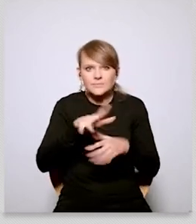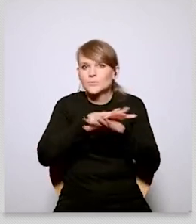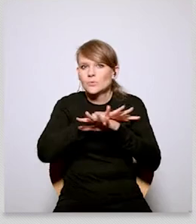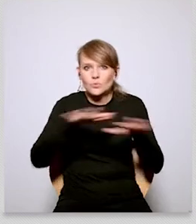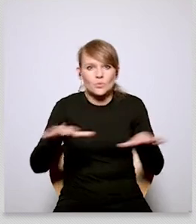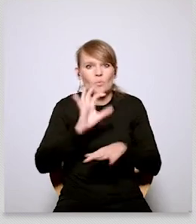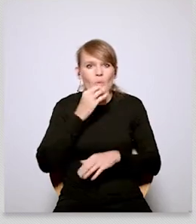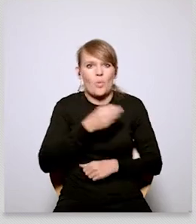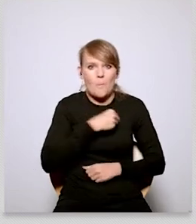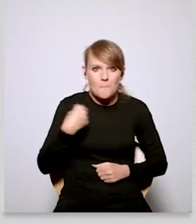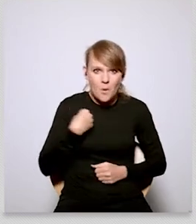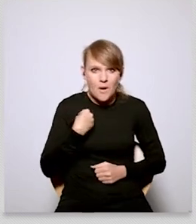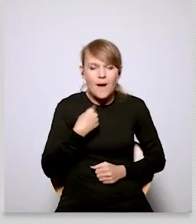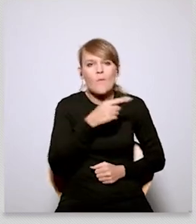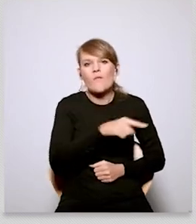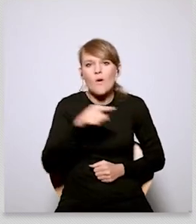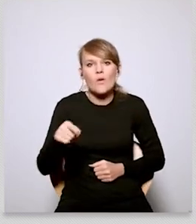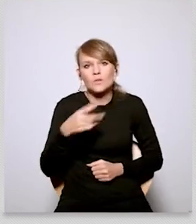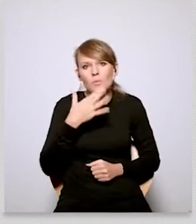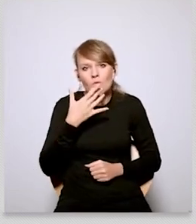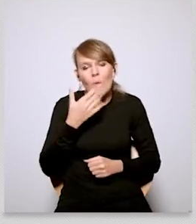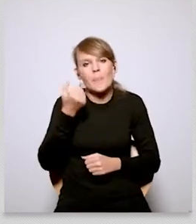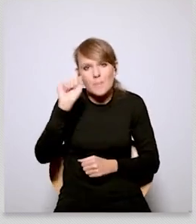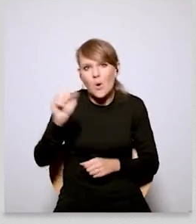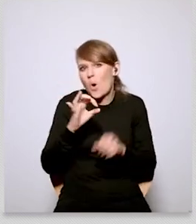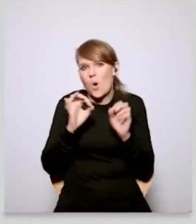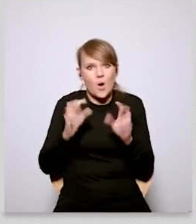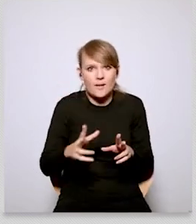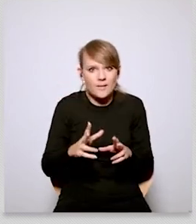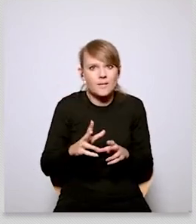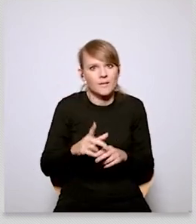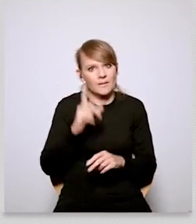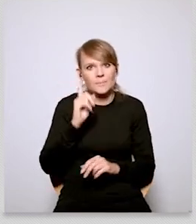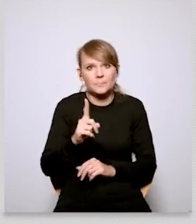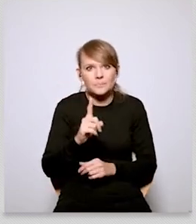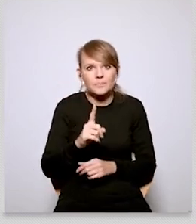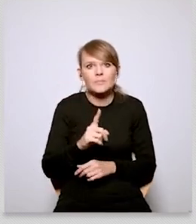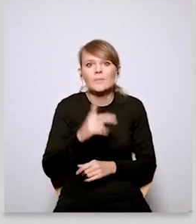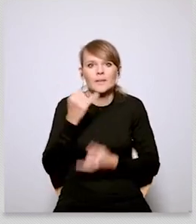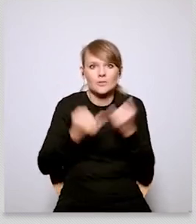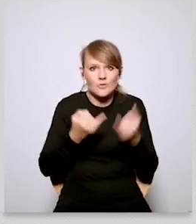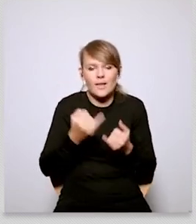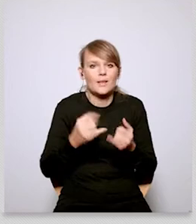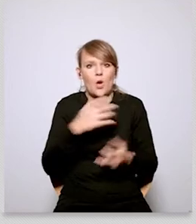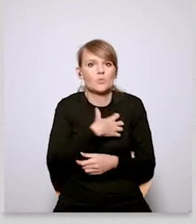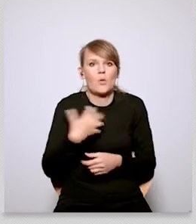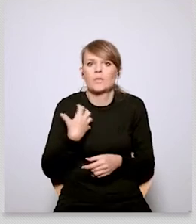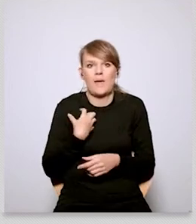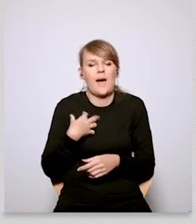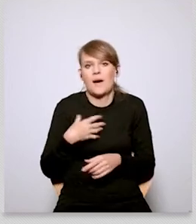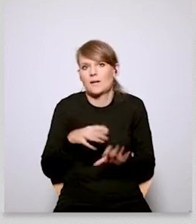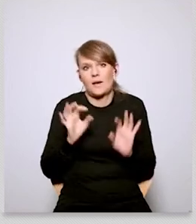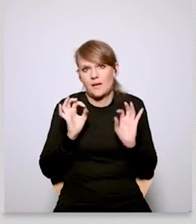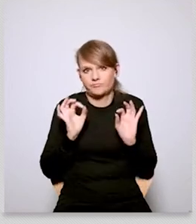that there are many people young people in poland who say that democracy is good it's okay but only as long